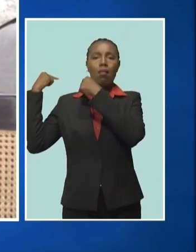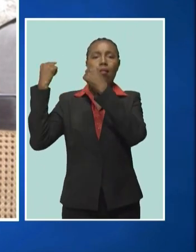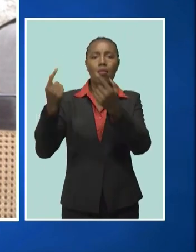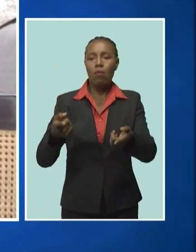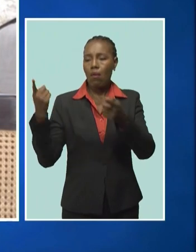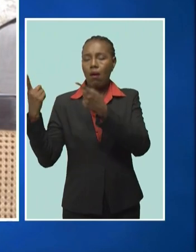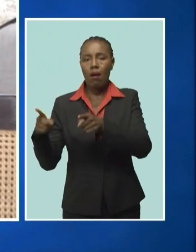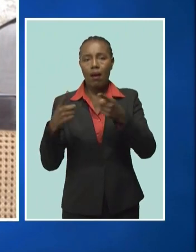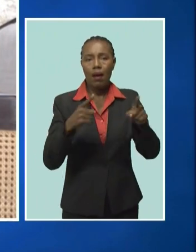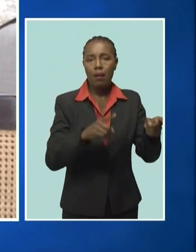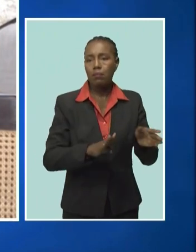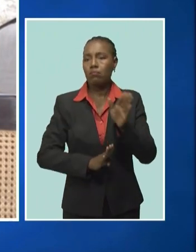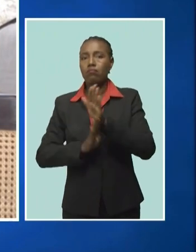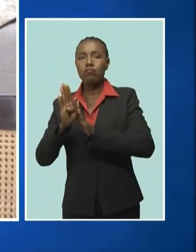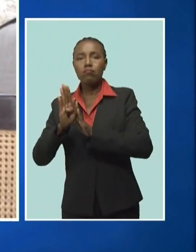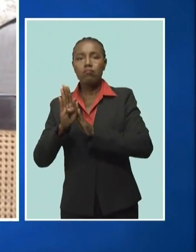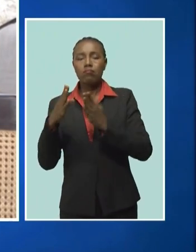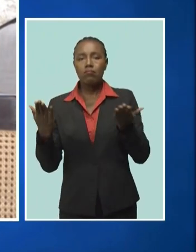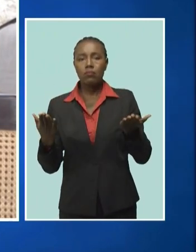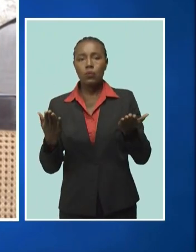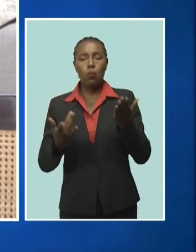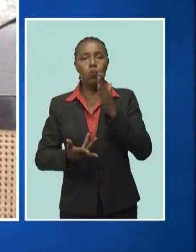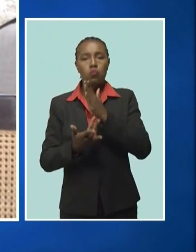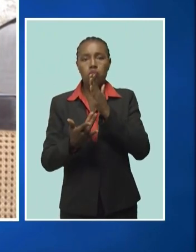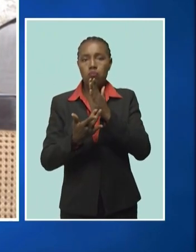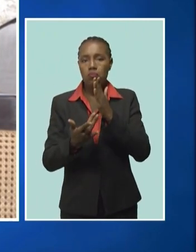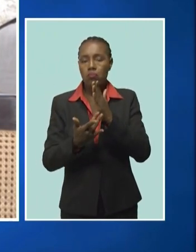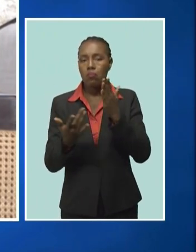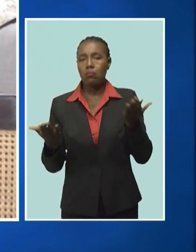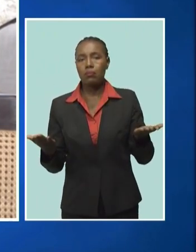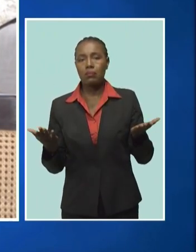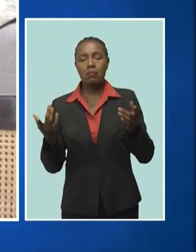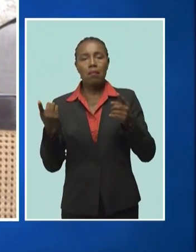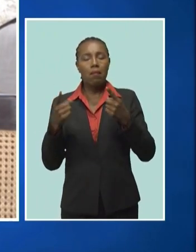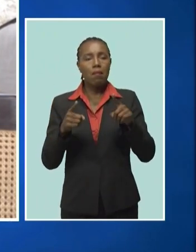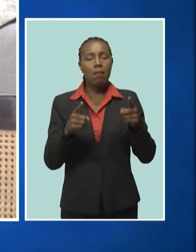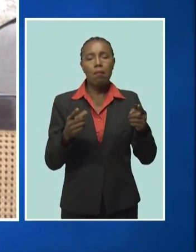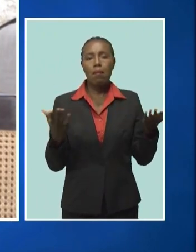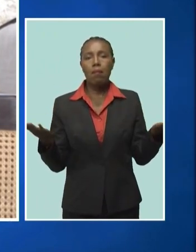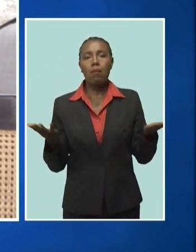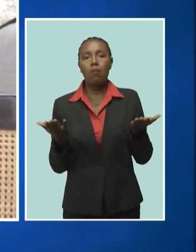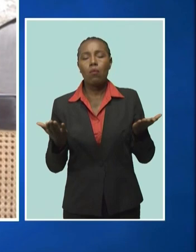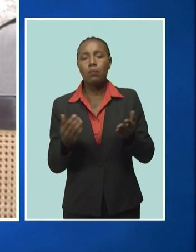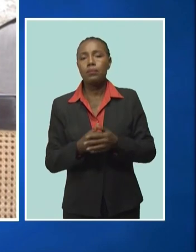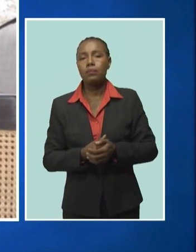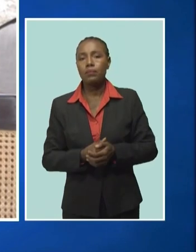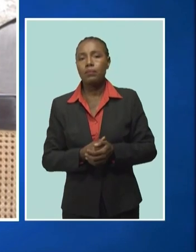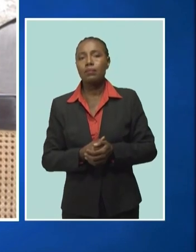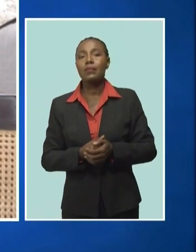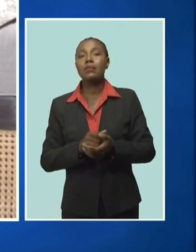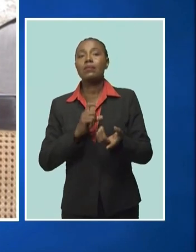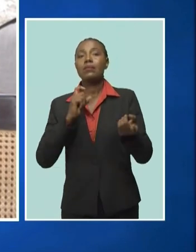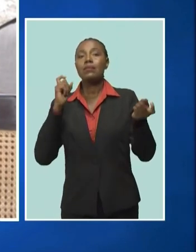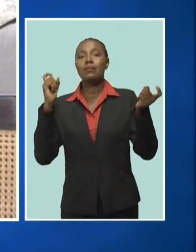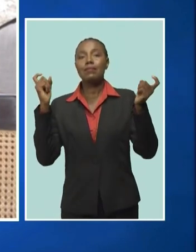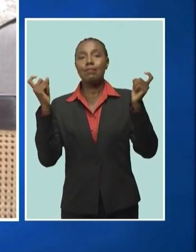was a development in technology, you had the concomitant transformation